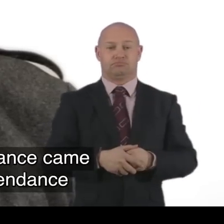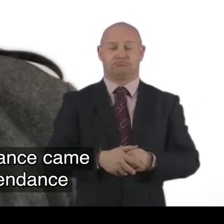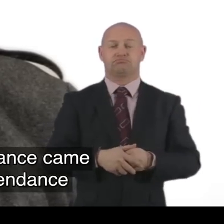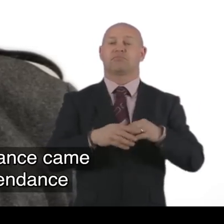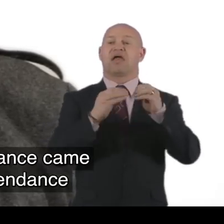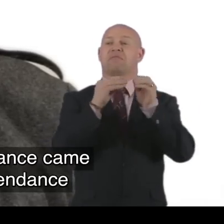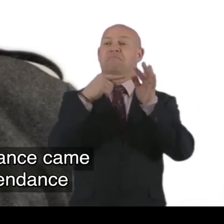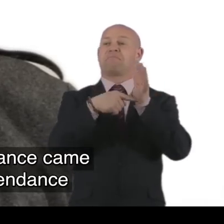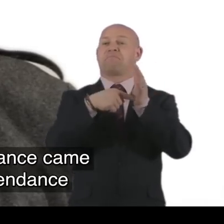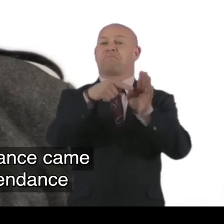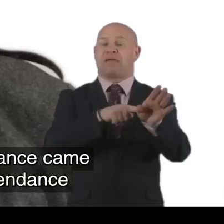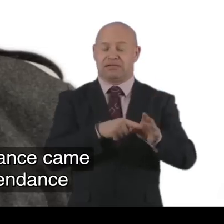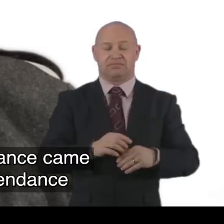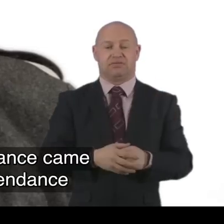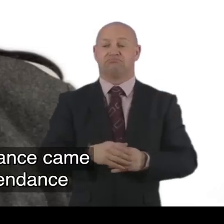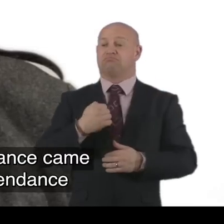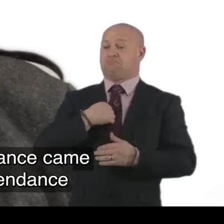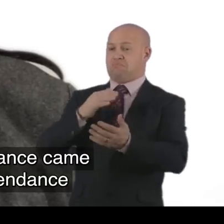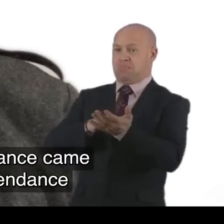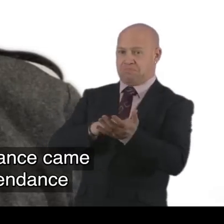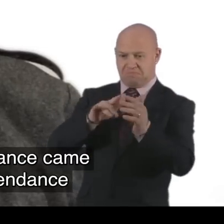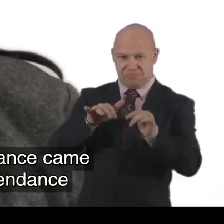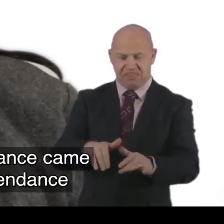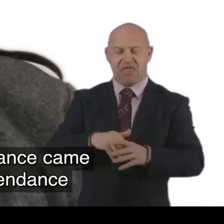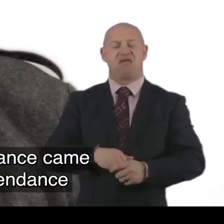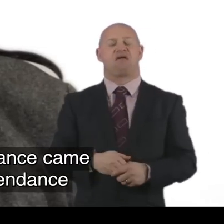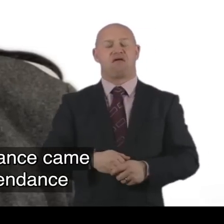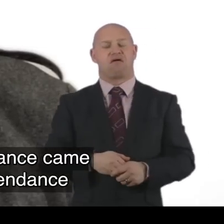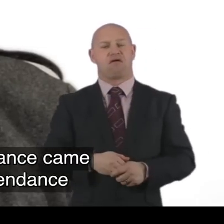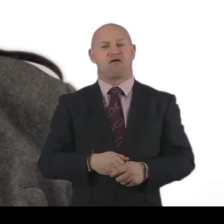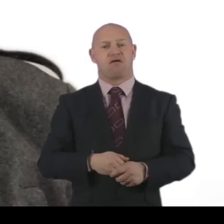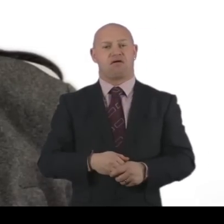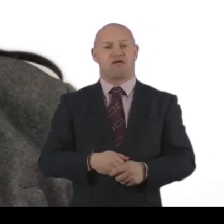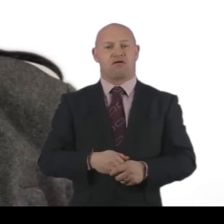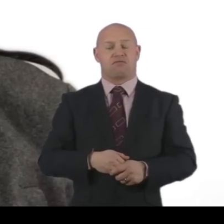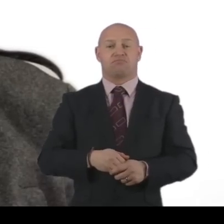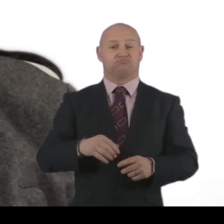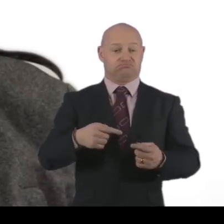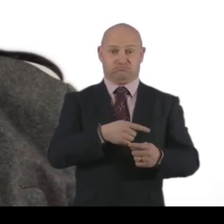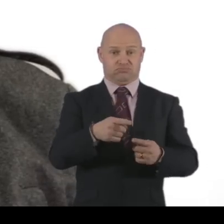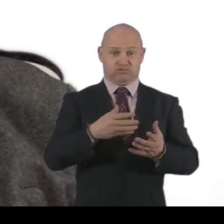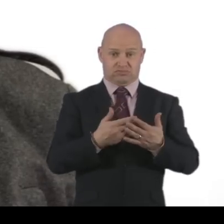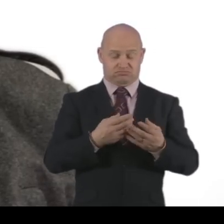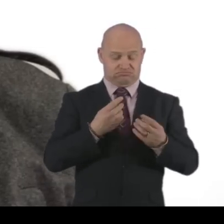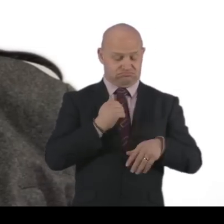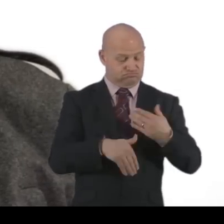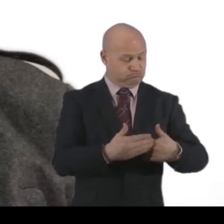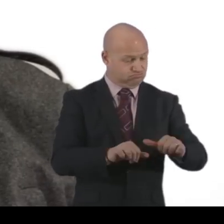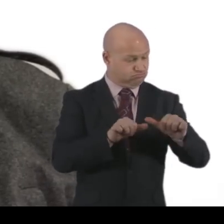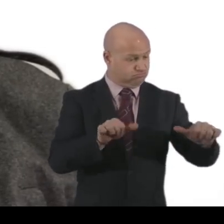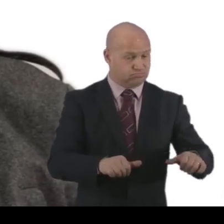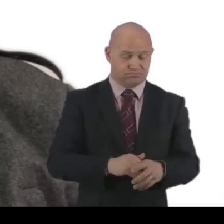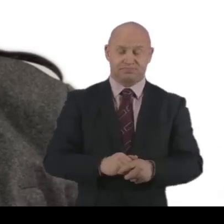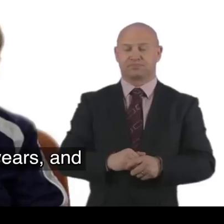Came round. And. And. Betty. And my mum. in attendance. And. They. Set